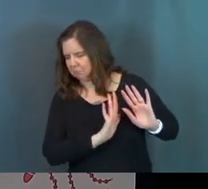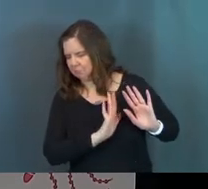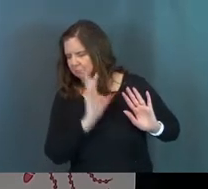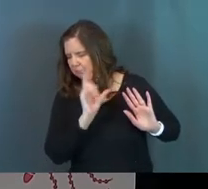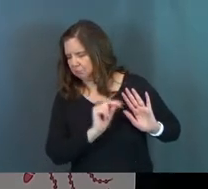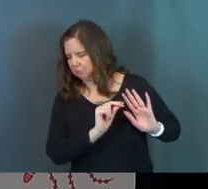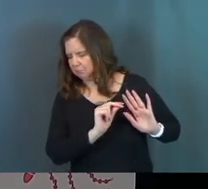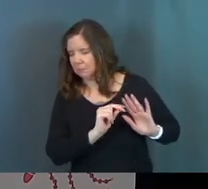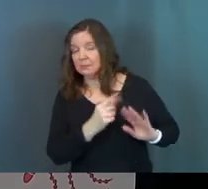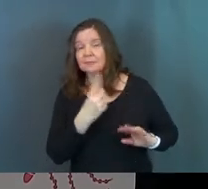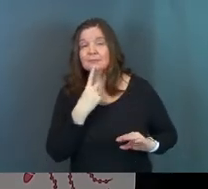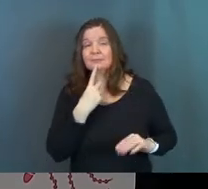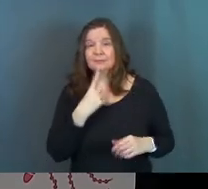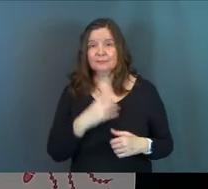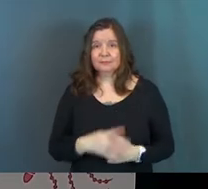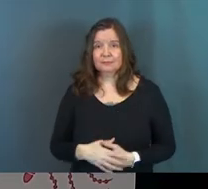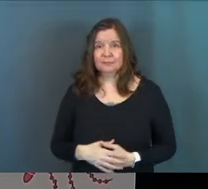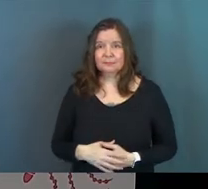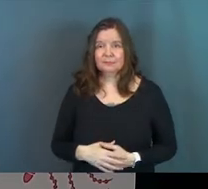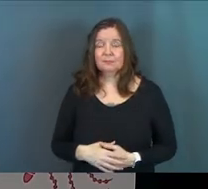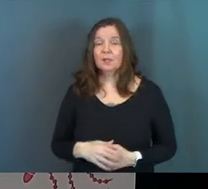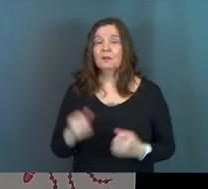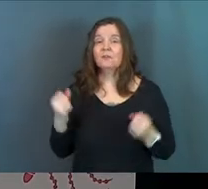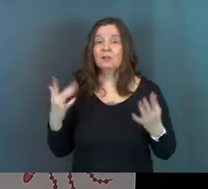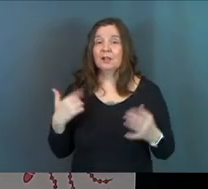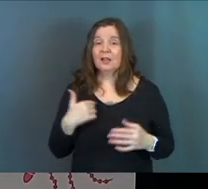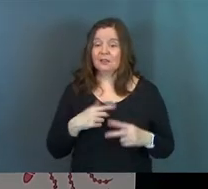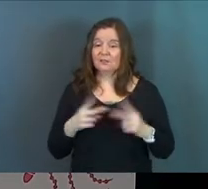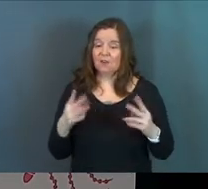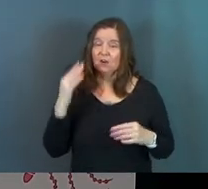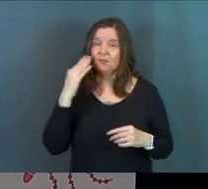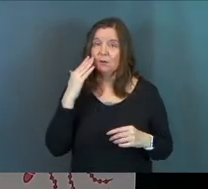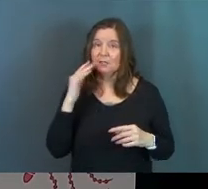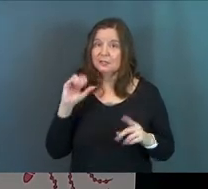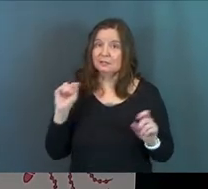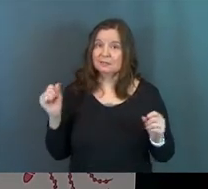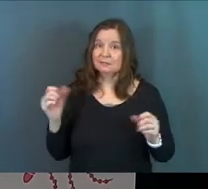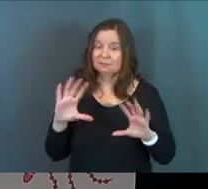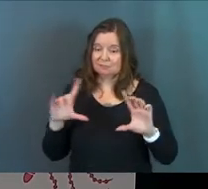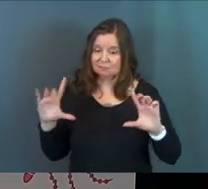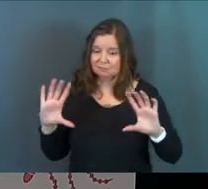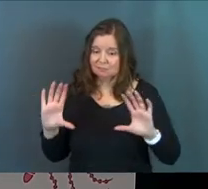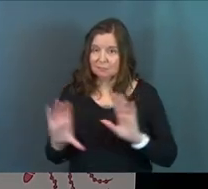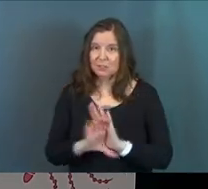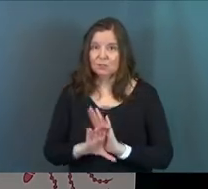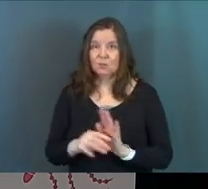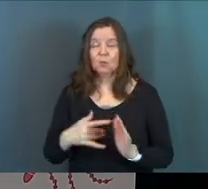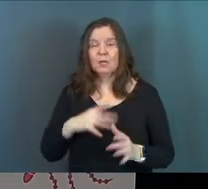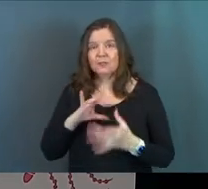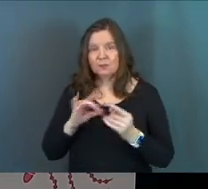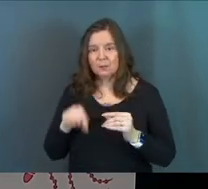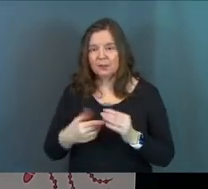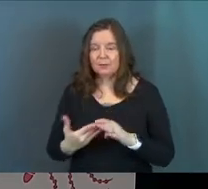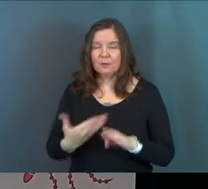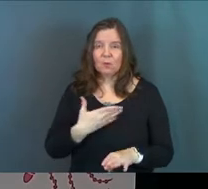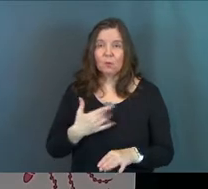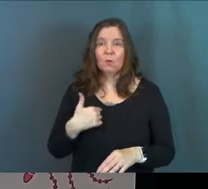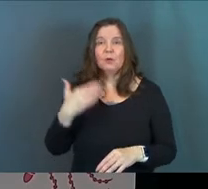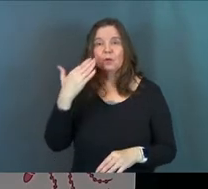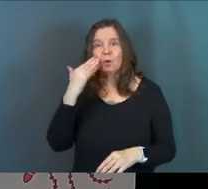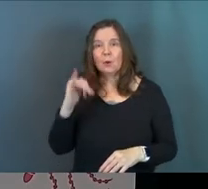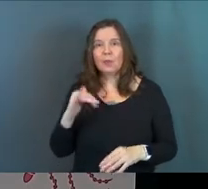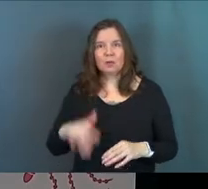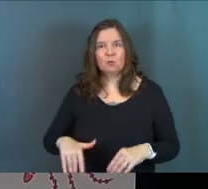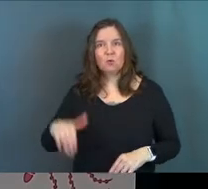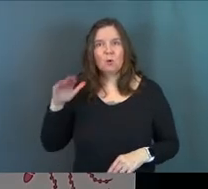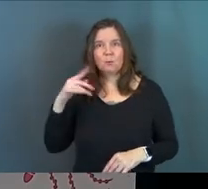about. He said, for a lot of us, this is a very familiar scene. We've talked about this scene before. We've talked about Peter's deniers. We just know